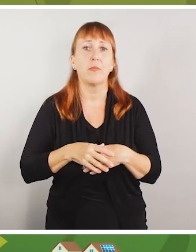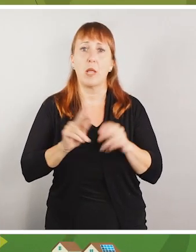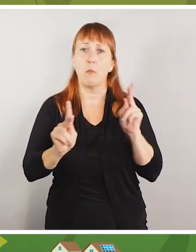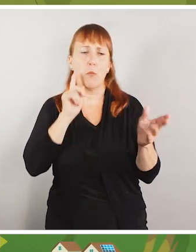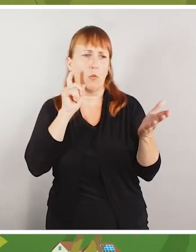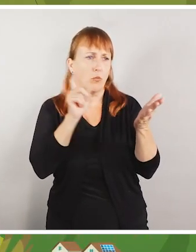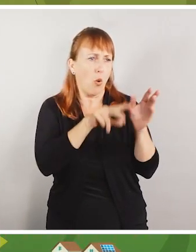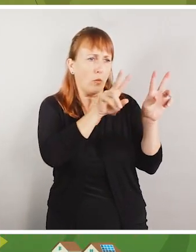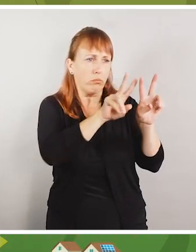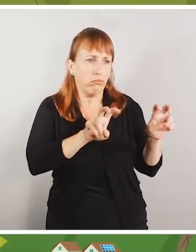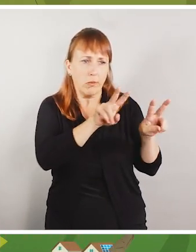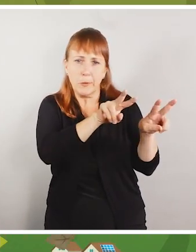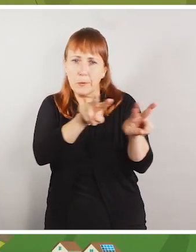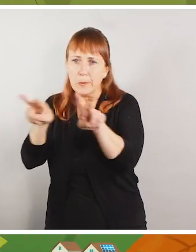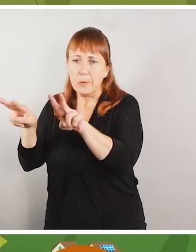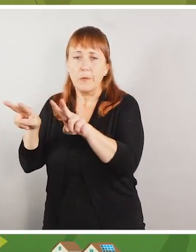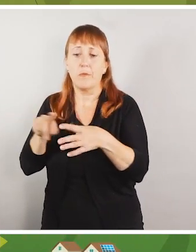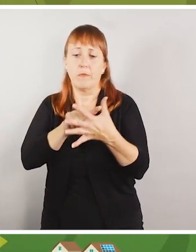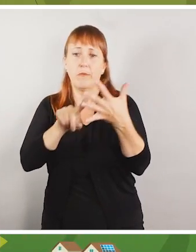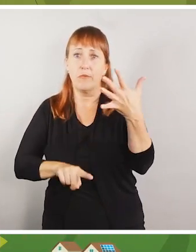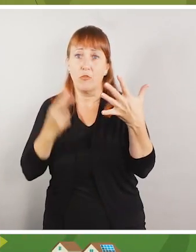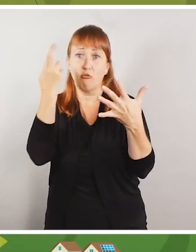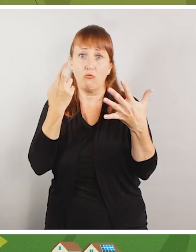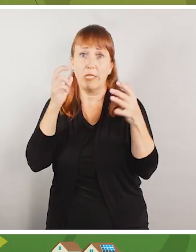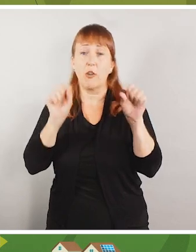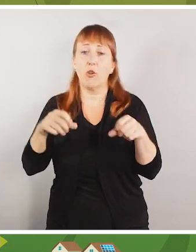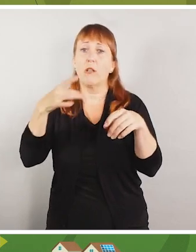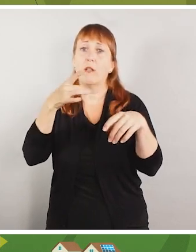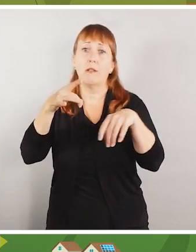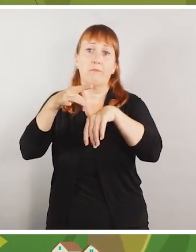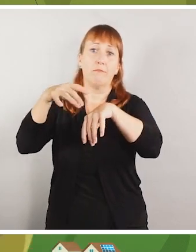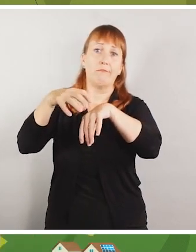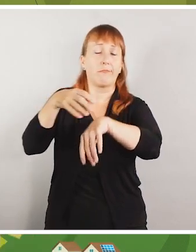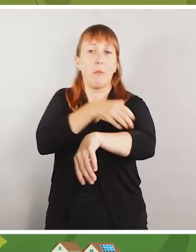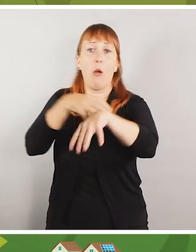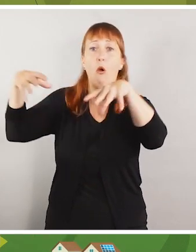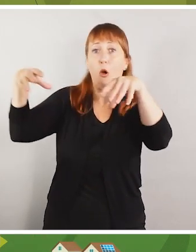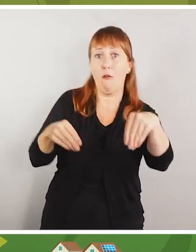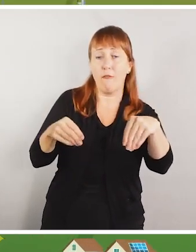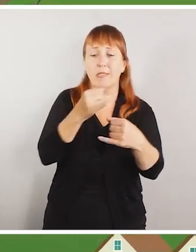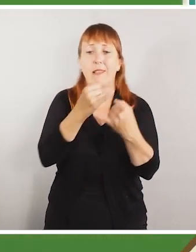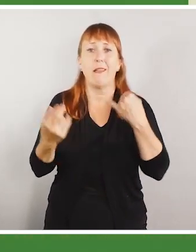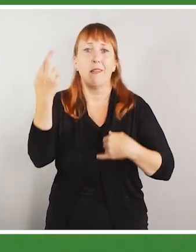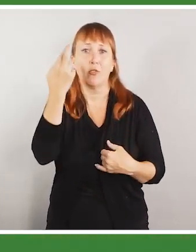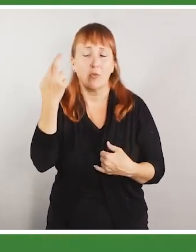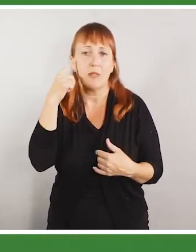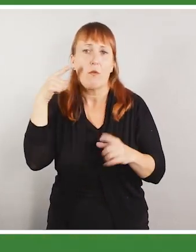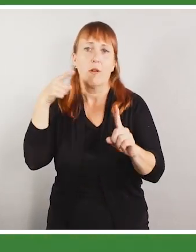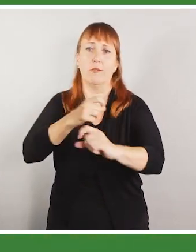on-the-ground observations. In these conditions, power may need to be shut off as a last line of defense.